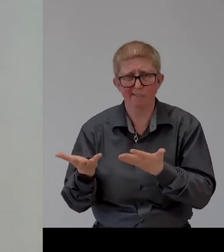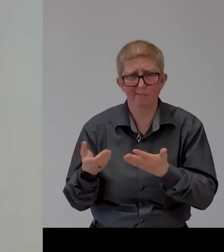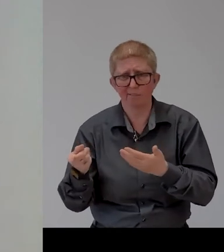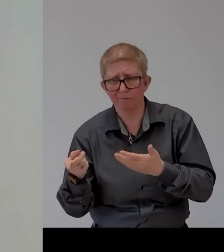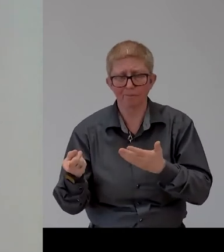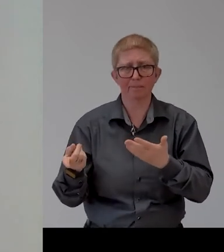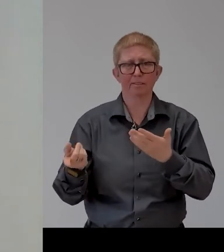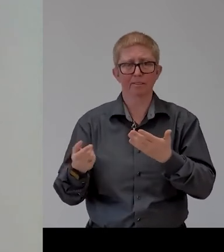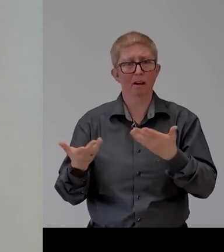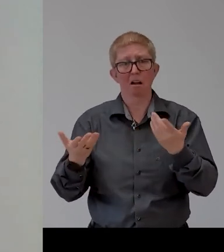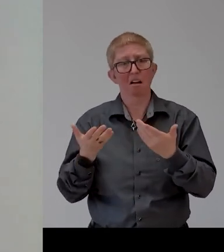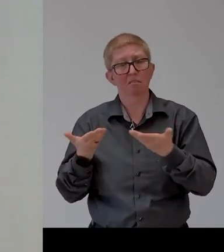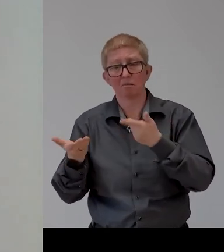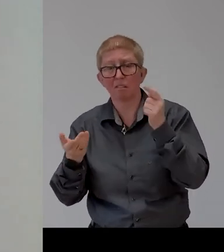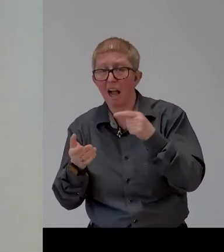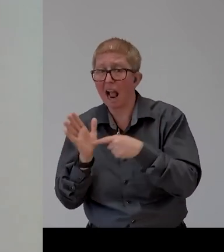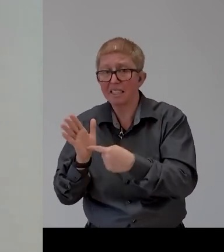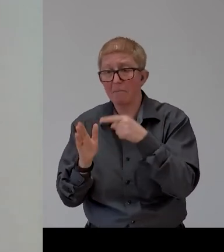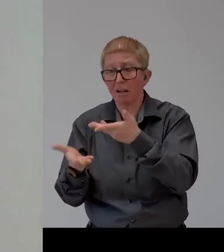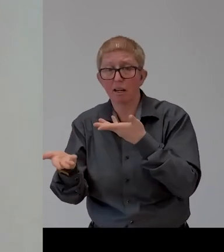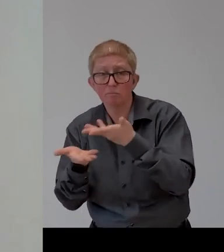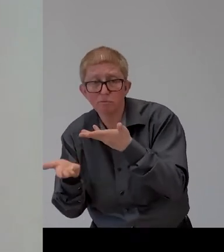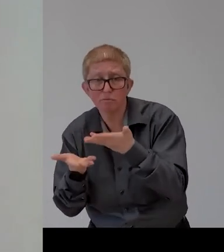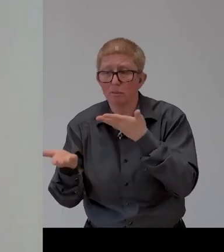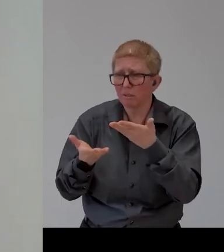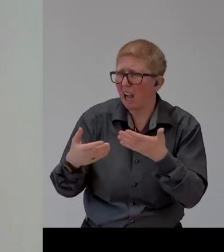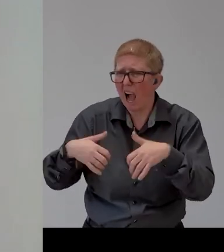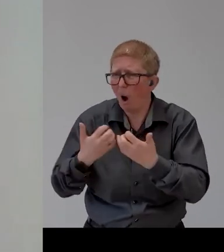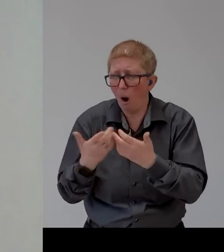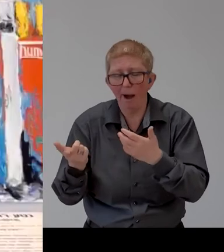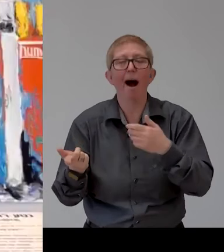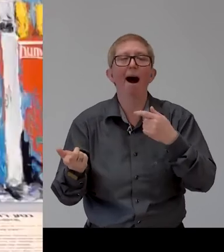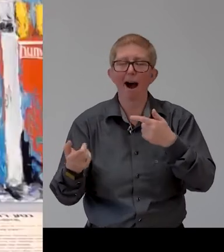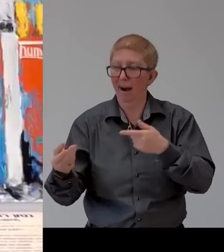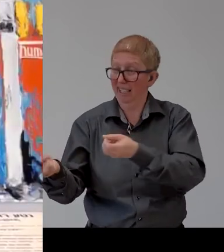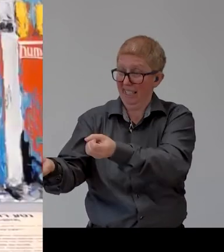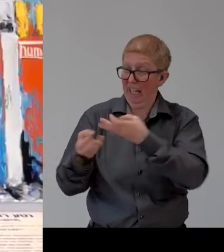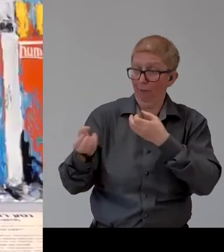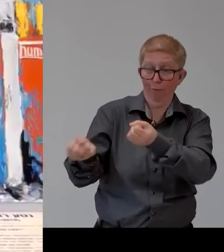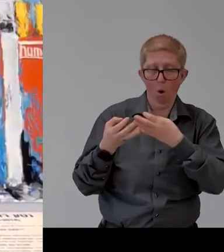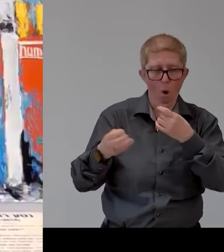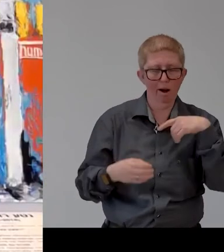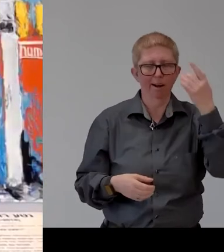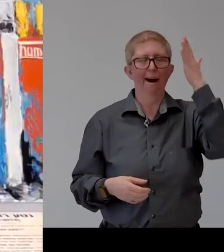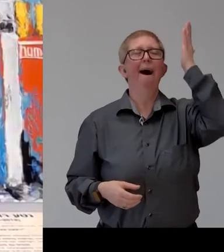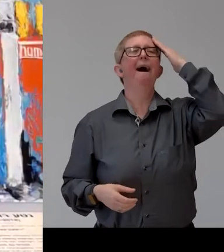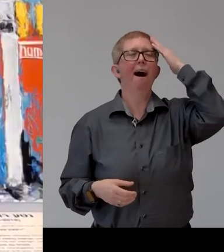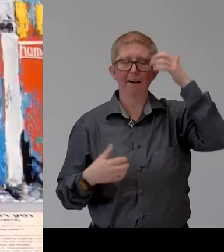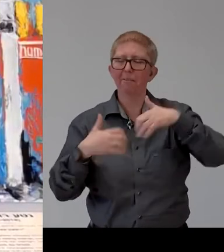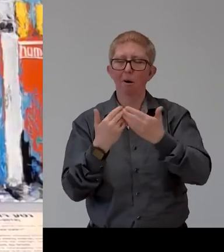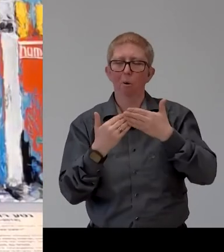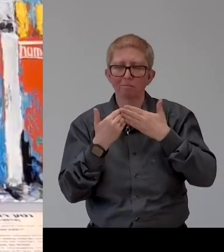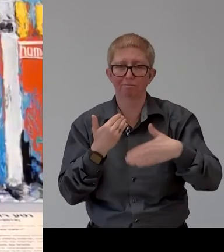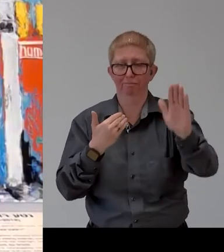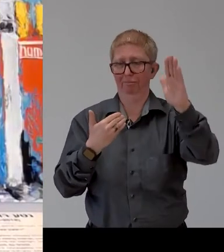it shows in everything and it makes a big big difference perfect thank you i would like to invite you know it's not uh by